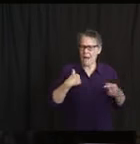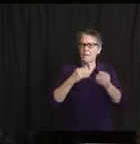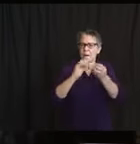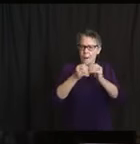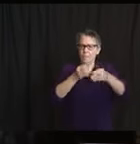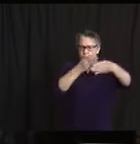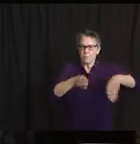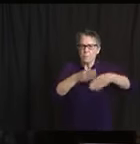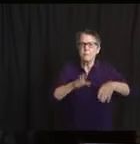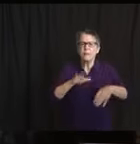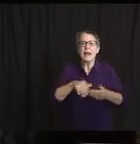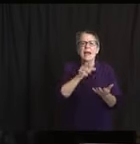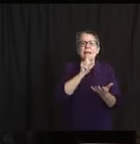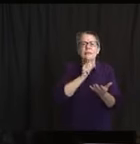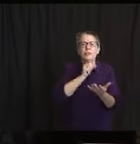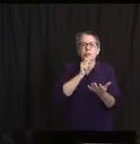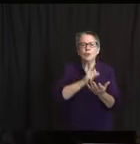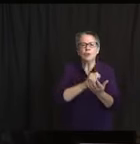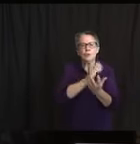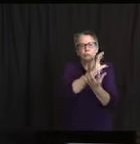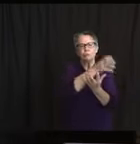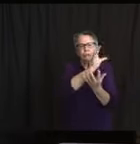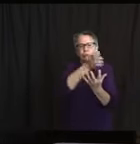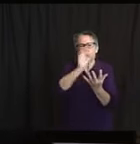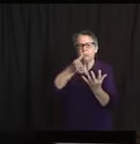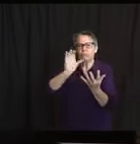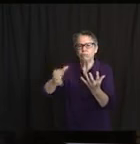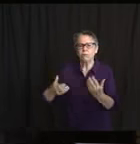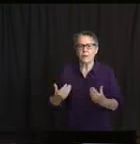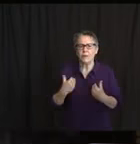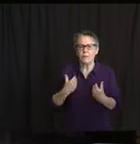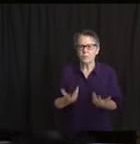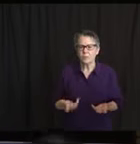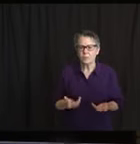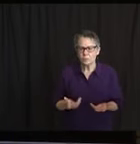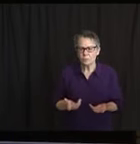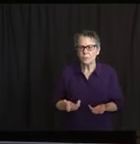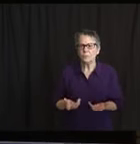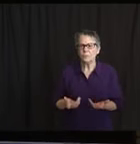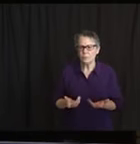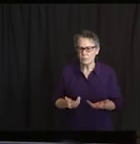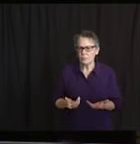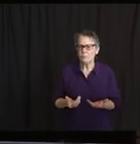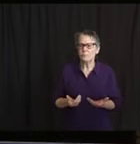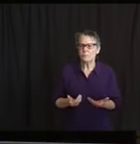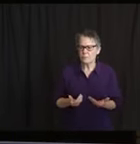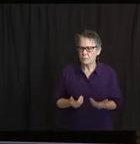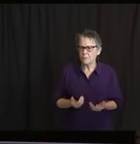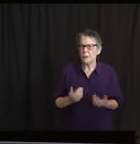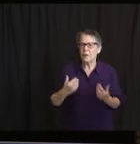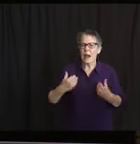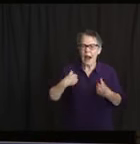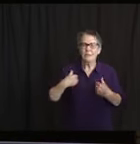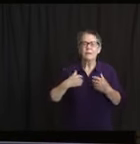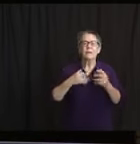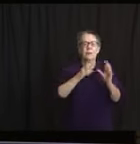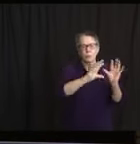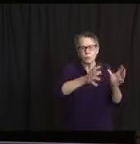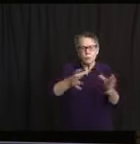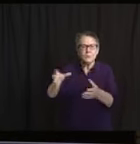age groups that are impacted are probably just quickly eyeballing it from 30 and above.